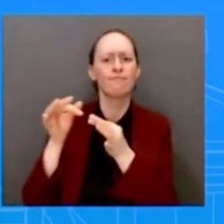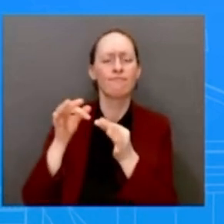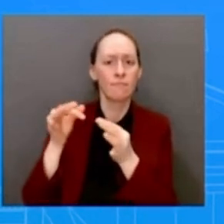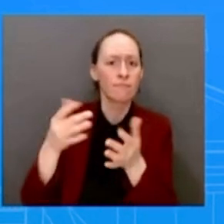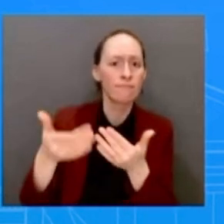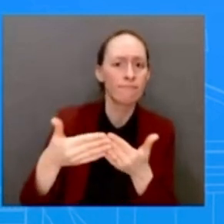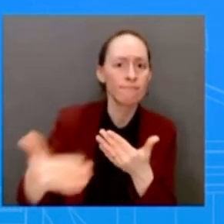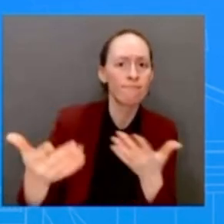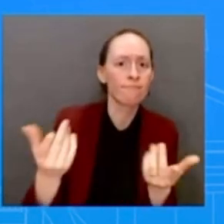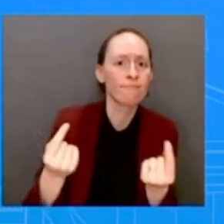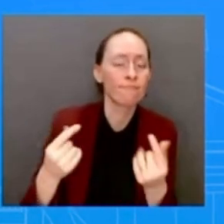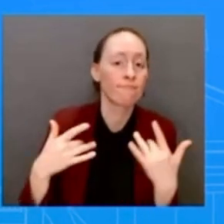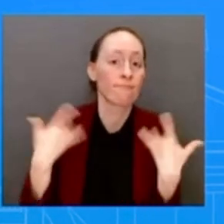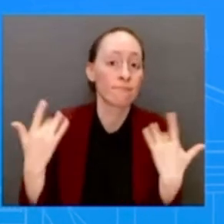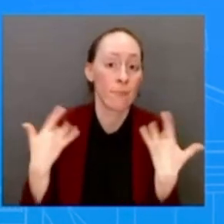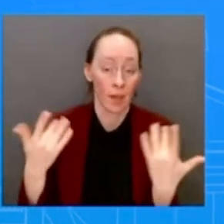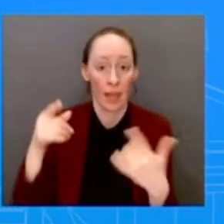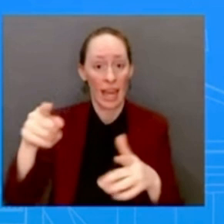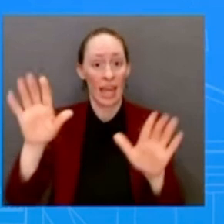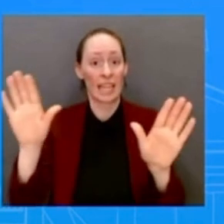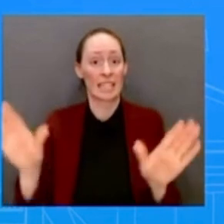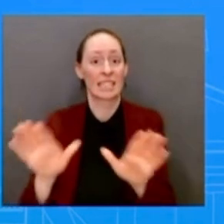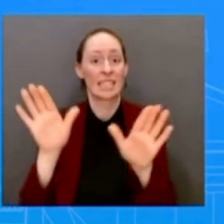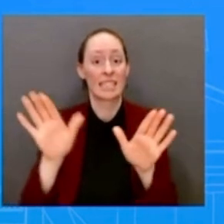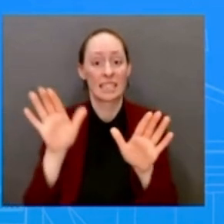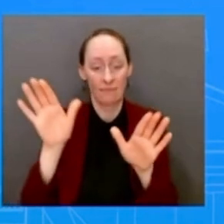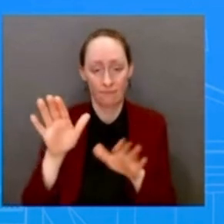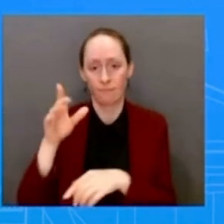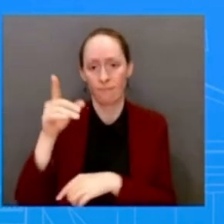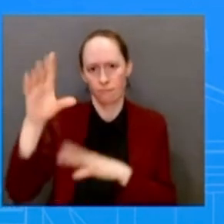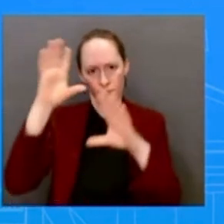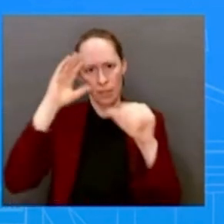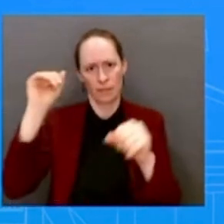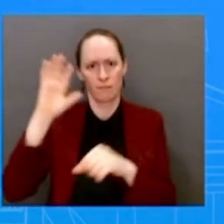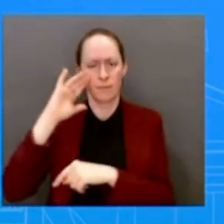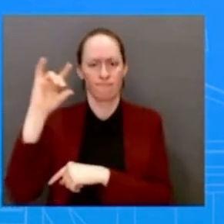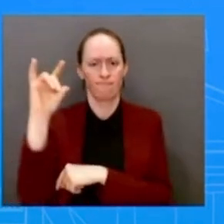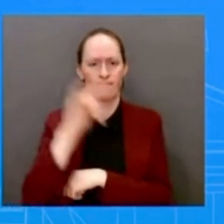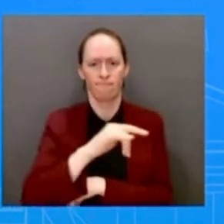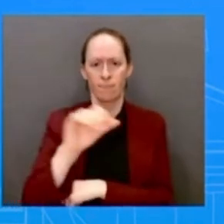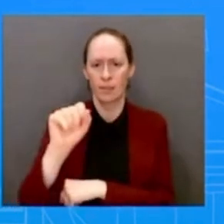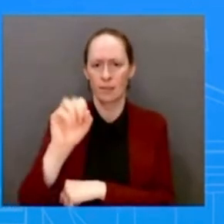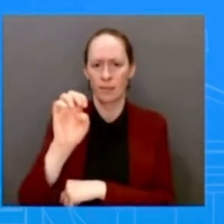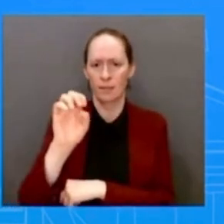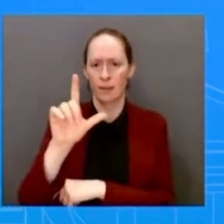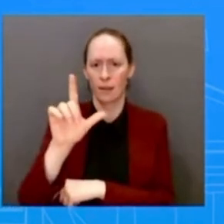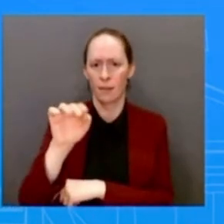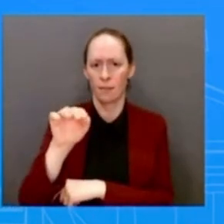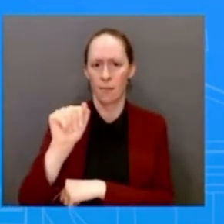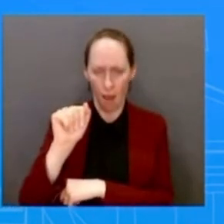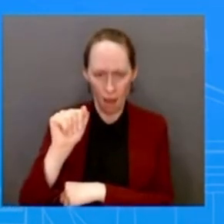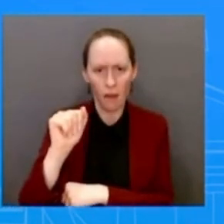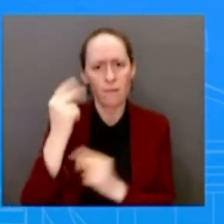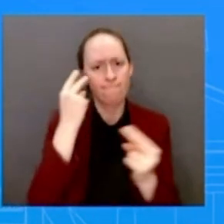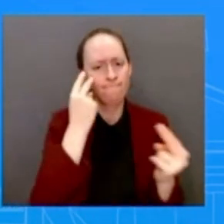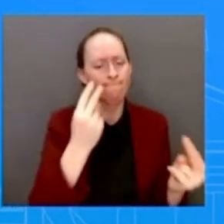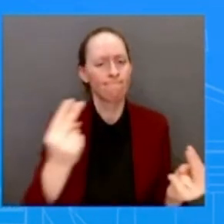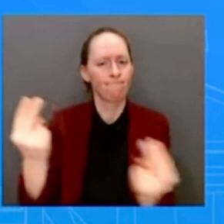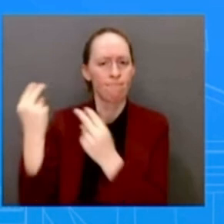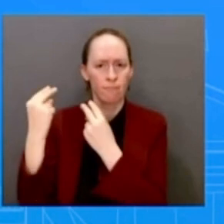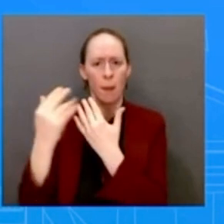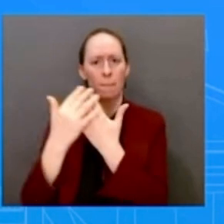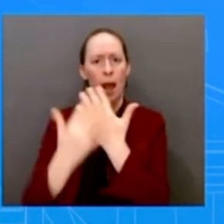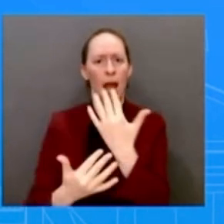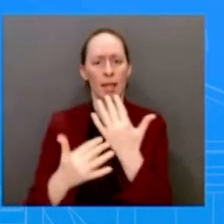where he will commemorate the 58th anniversary of Bloody Sunday. The president will deliver remarks at the Edmund Pettus Bridge and participate